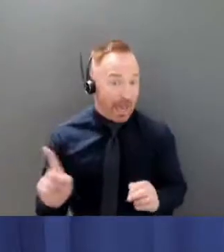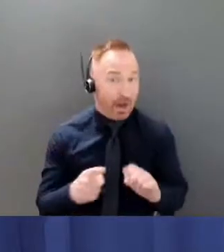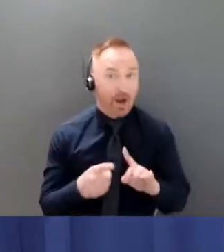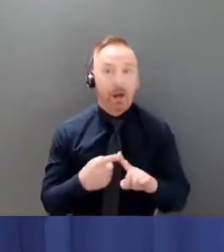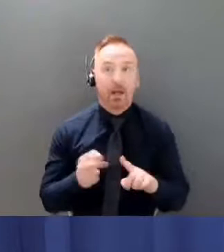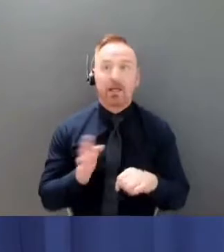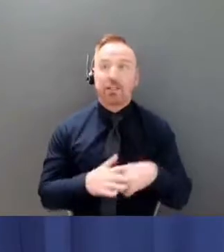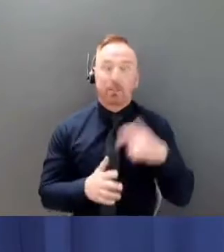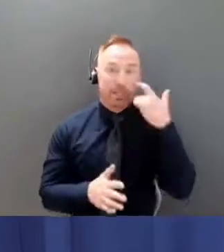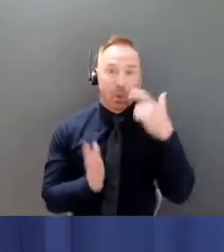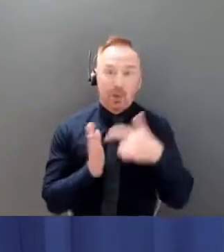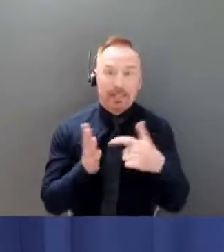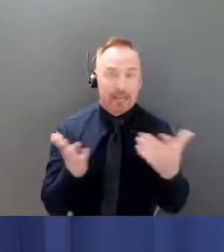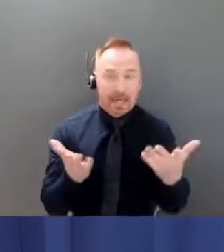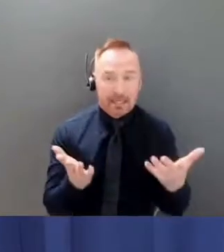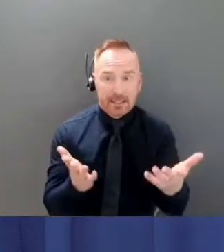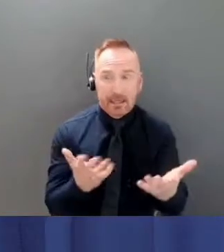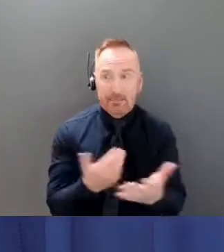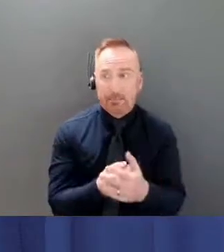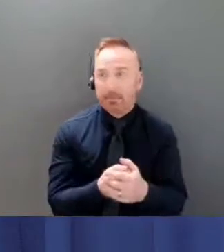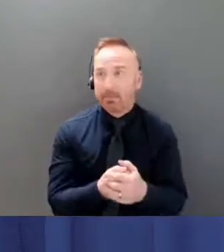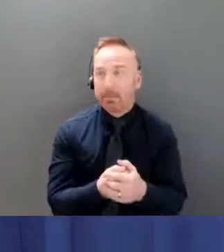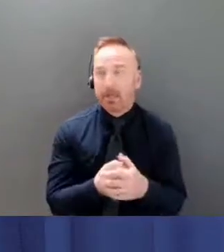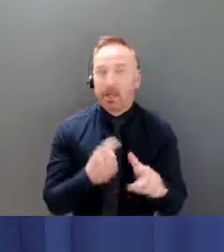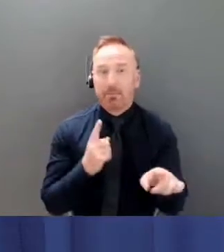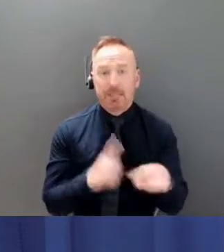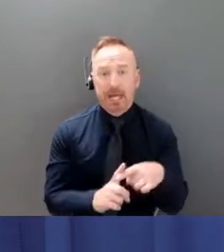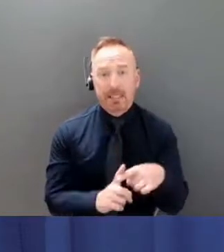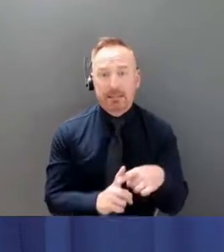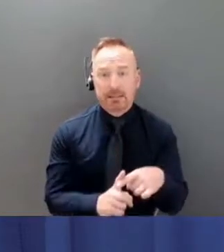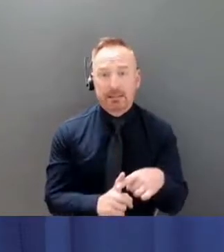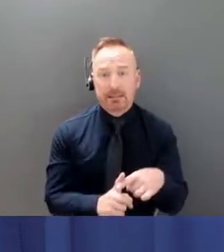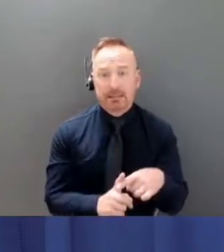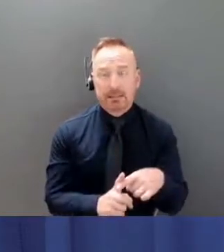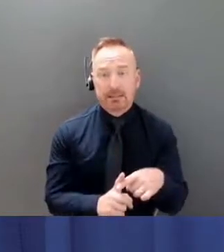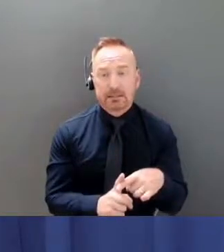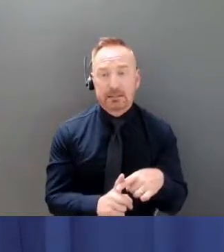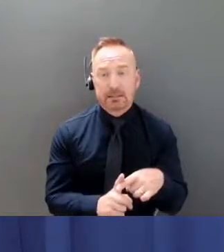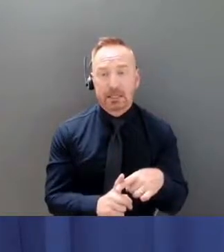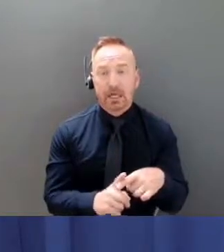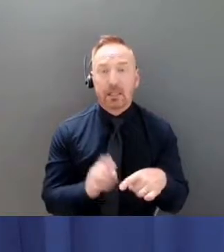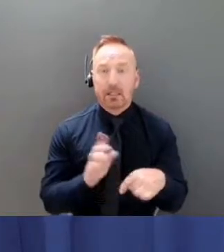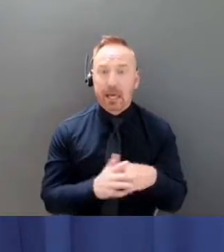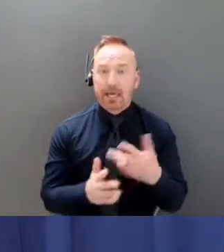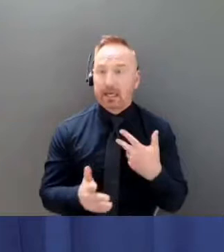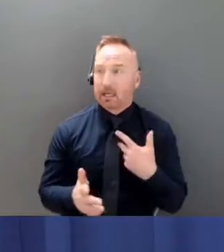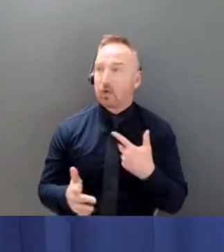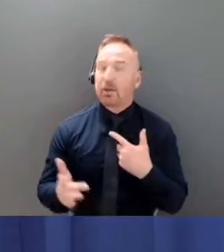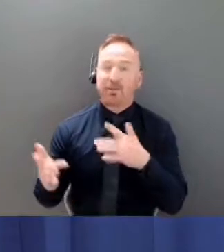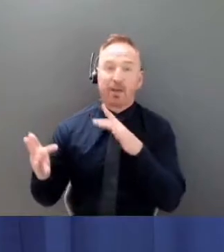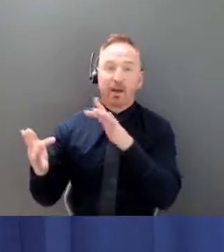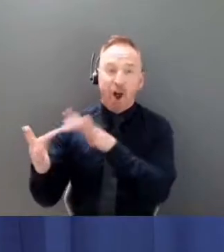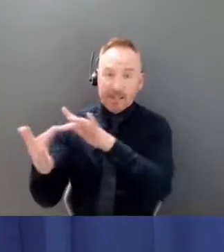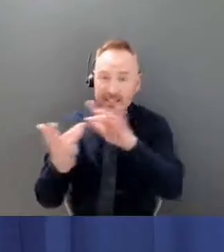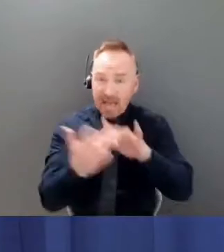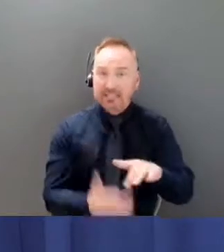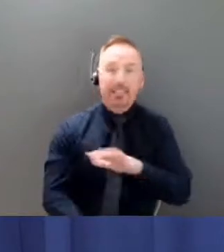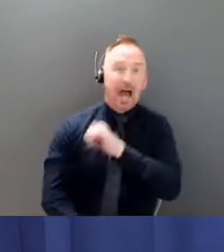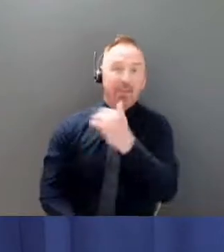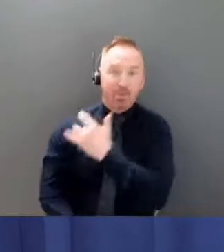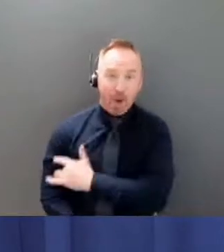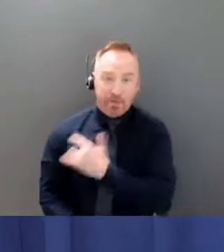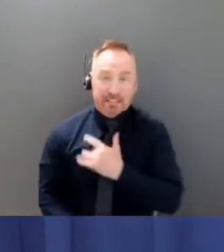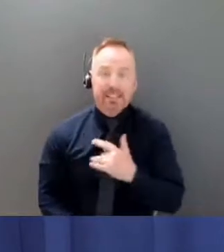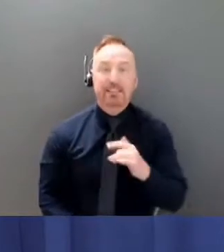and also we have said reinforcements are on the way uh let's get those supports in place and